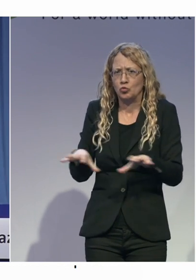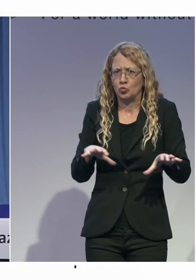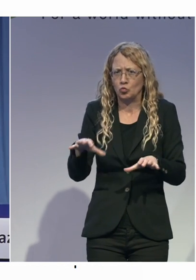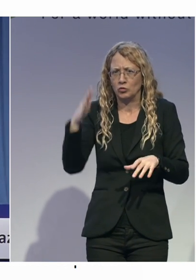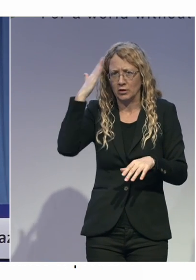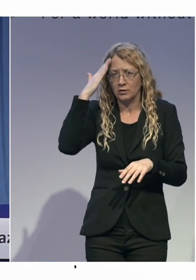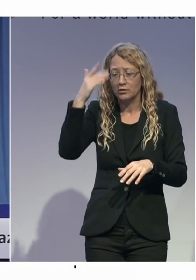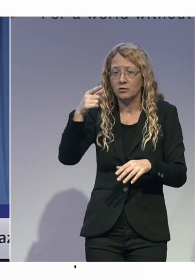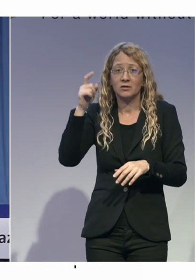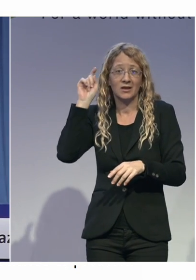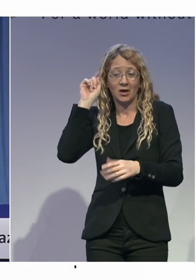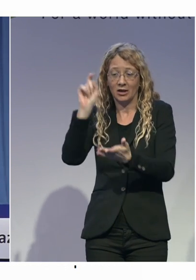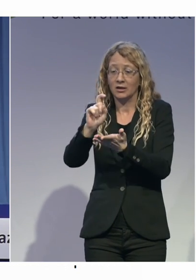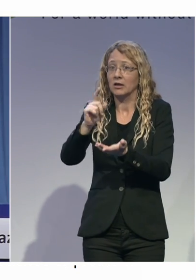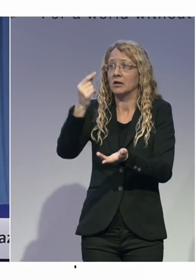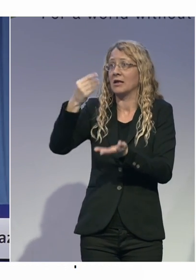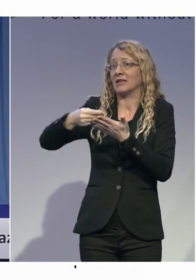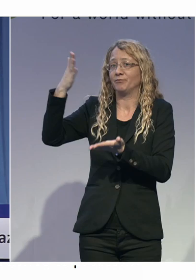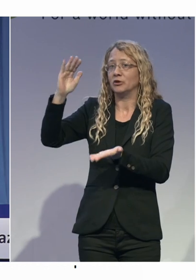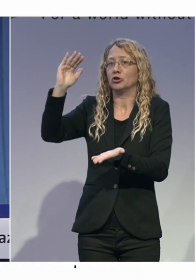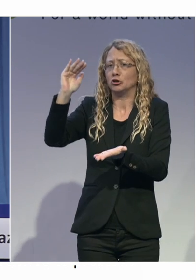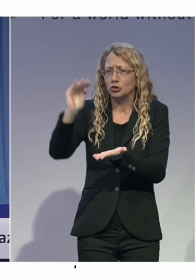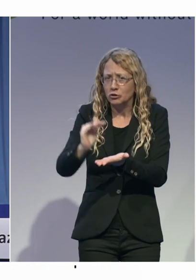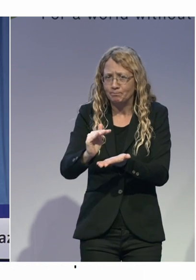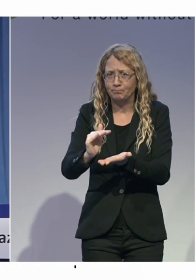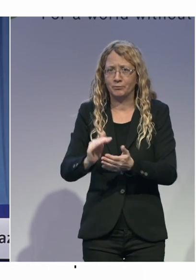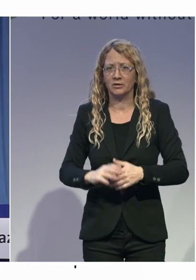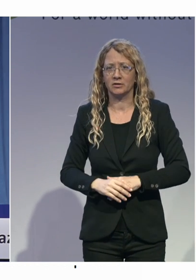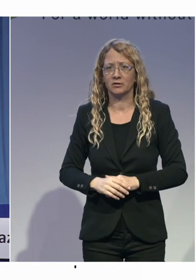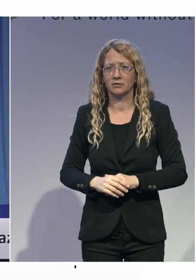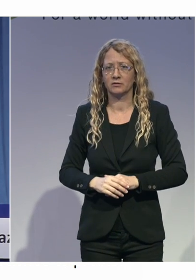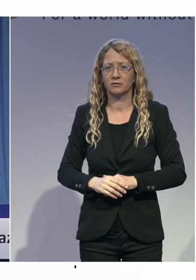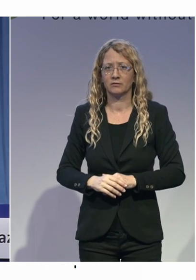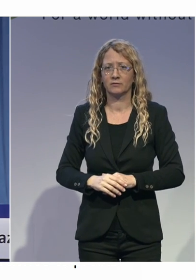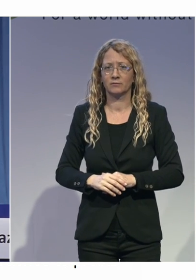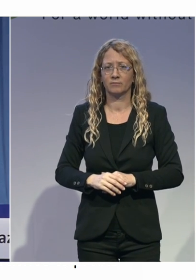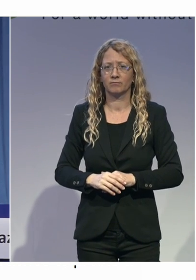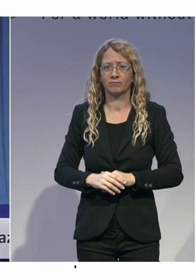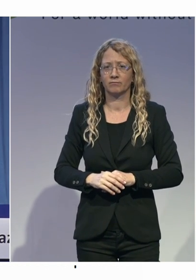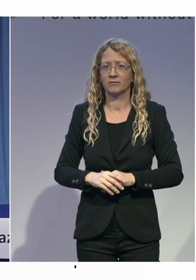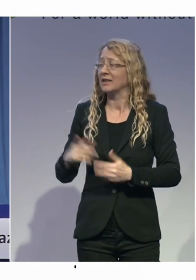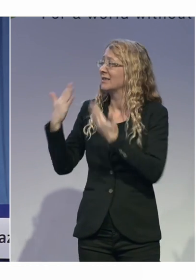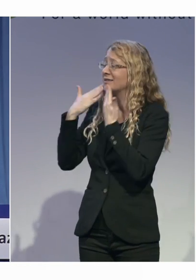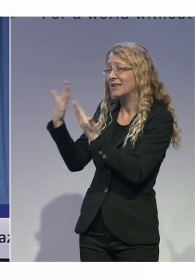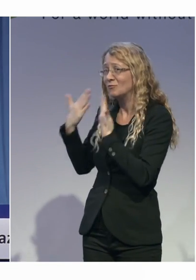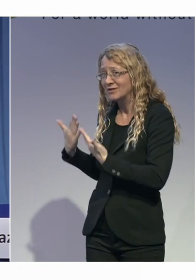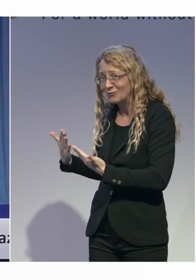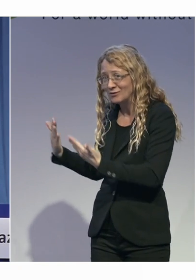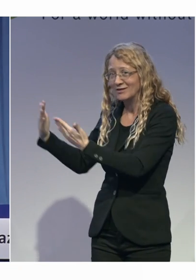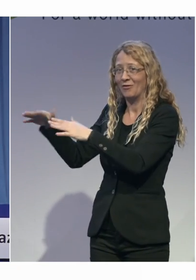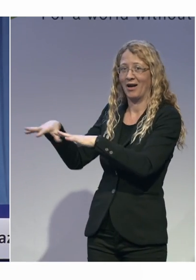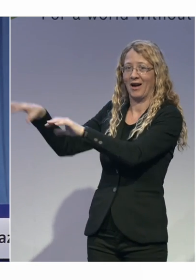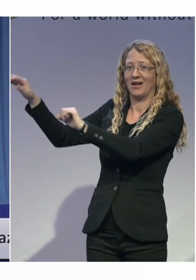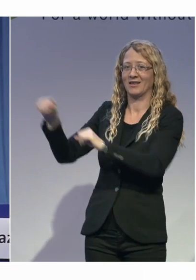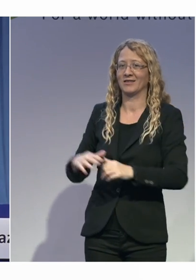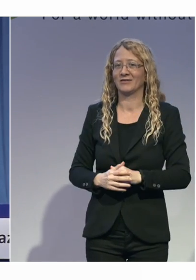I want to take a moment and just thank the panelists. You all have been excellent. And I've enjoyed this very, very much. I want to thank